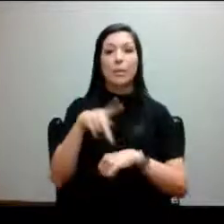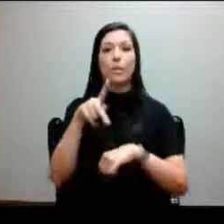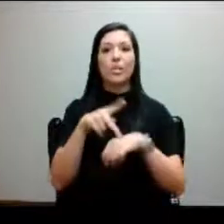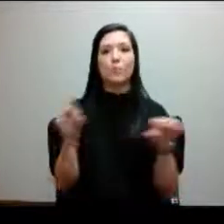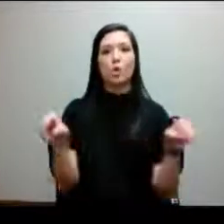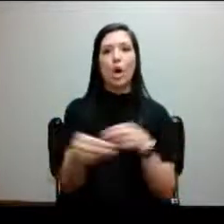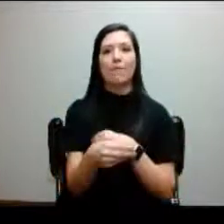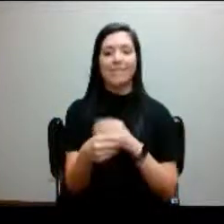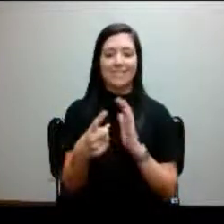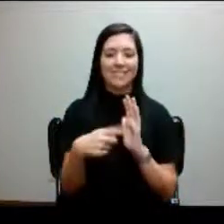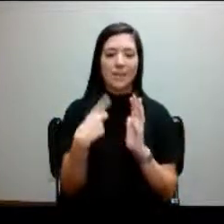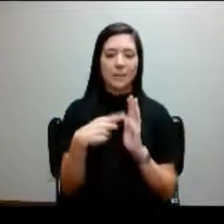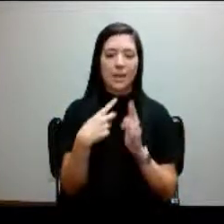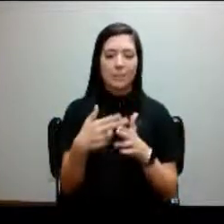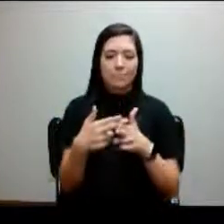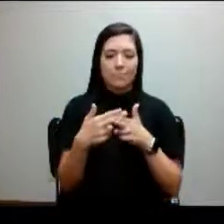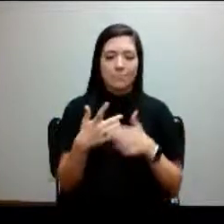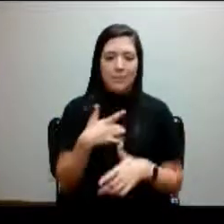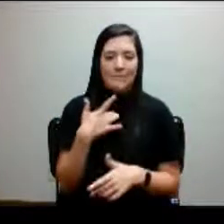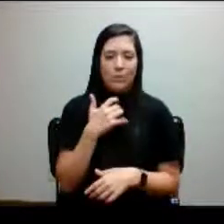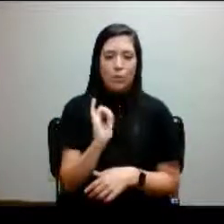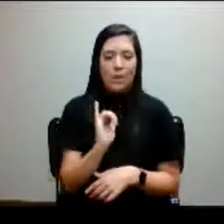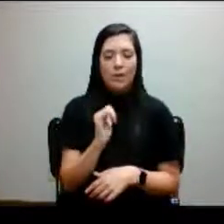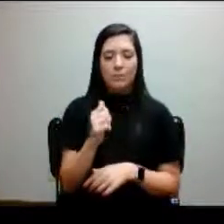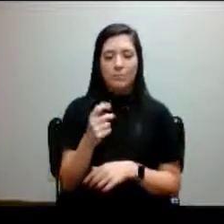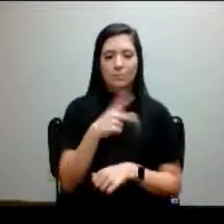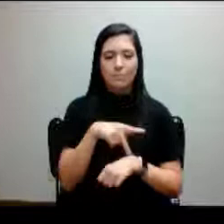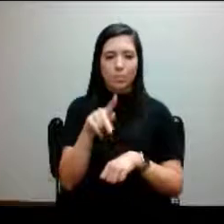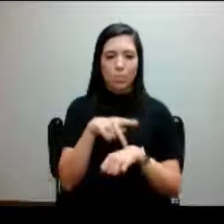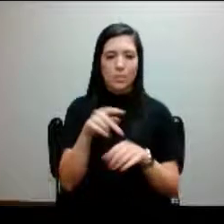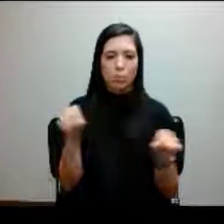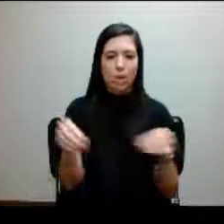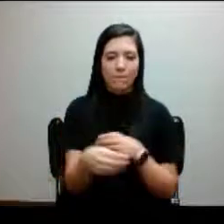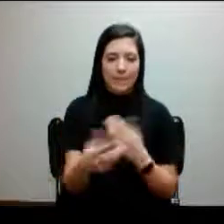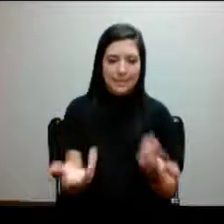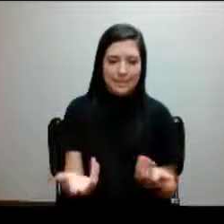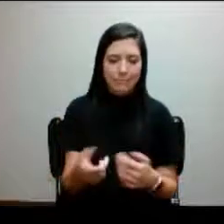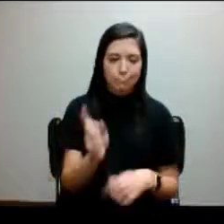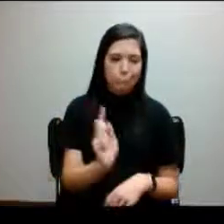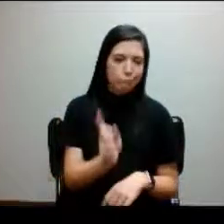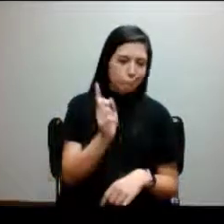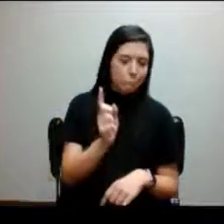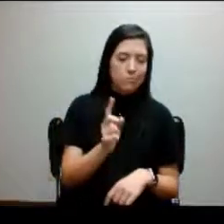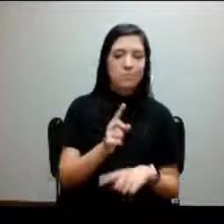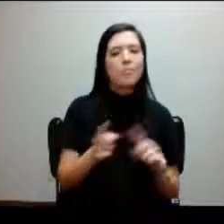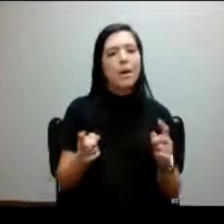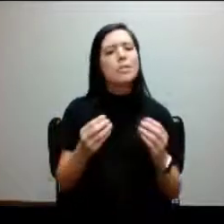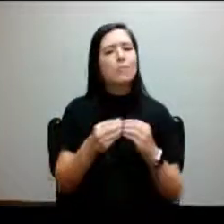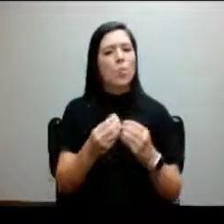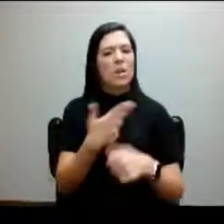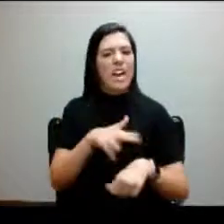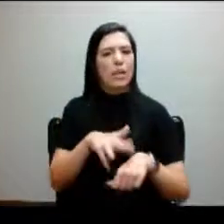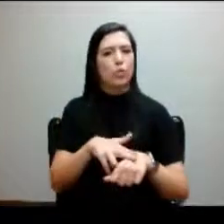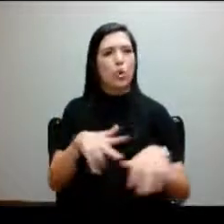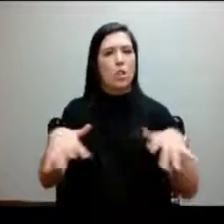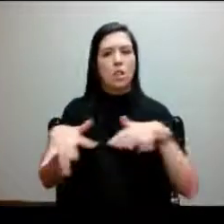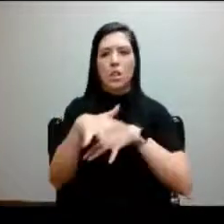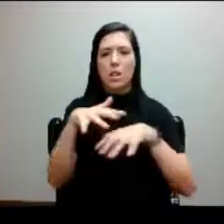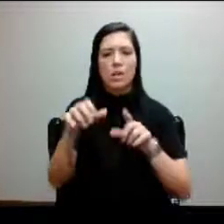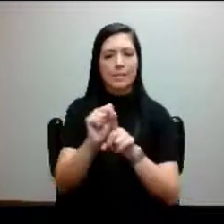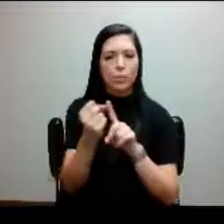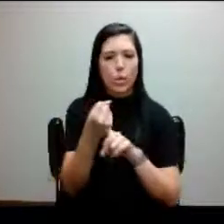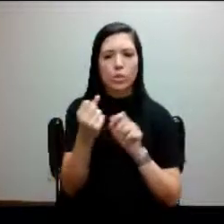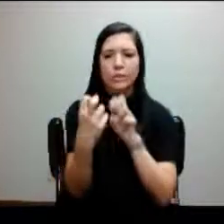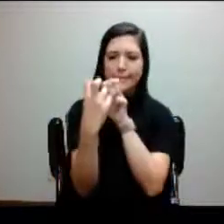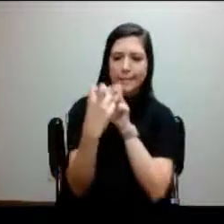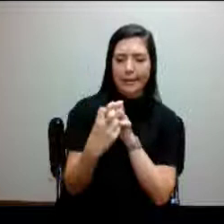jokingly refer to our office, but it gives them the opportunity to be in a more natural setting and sit down and